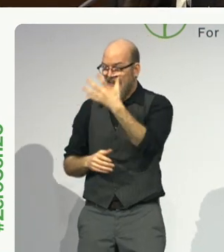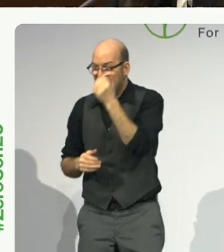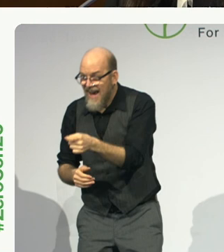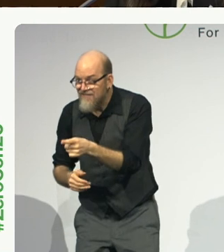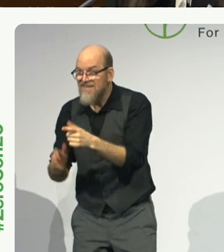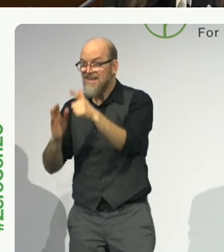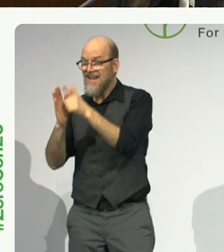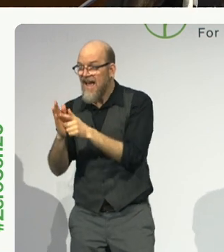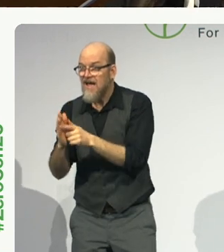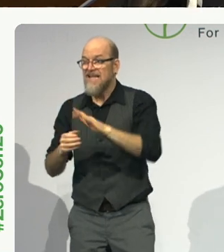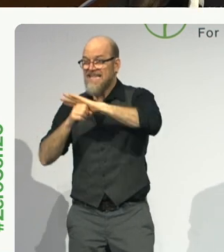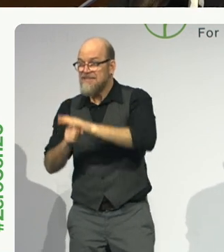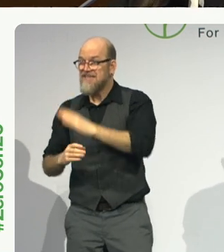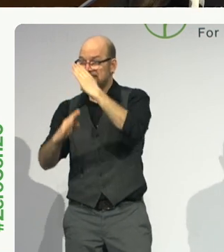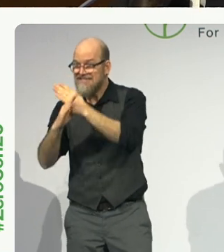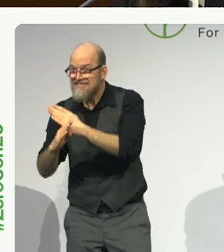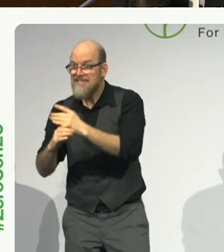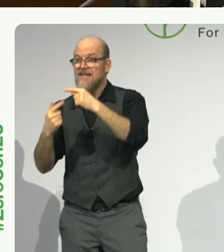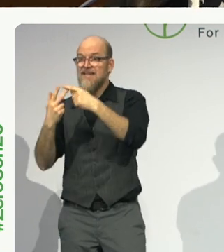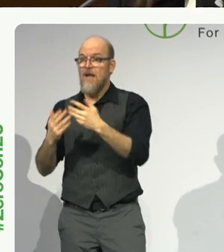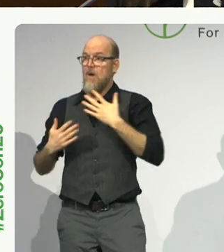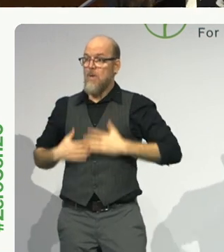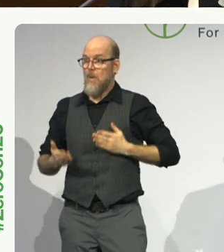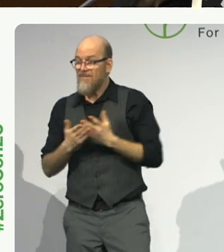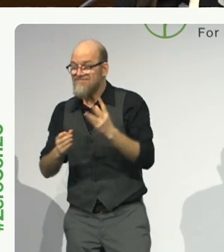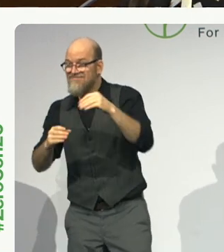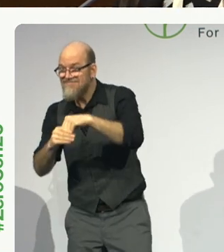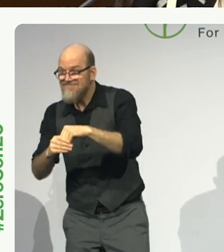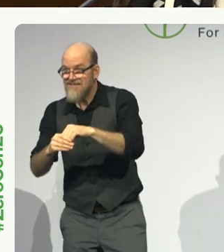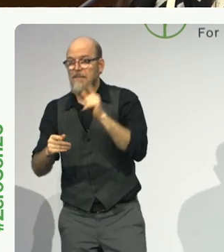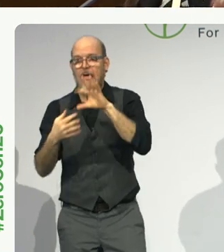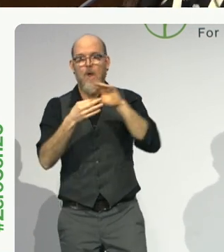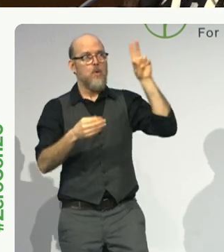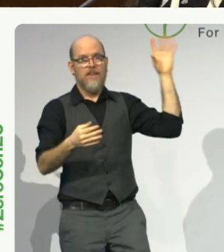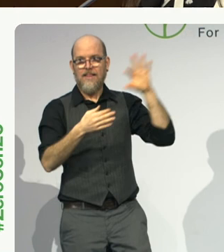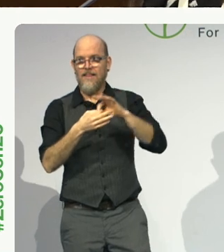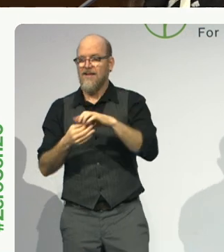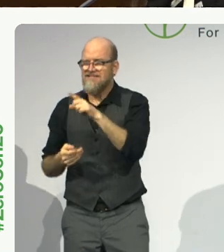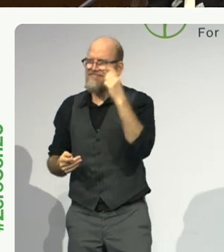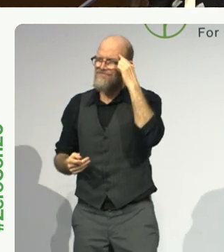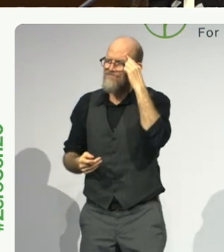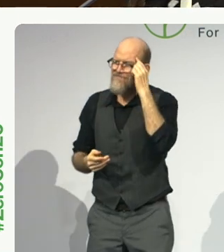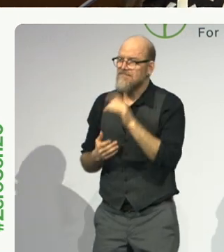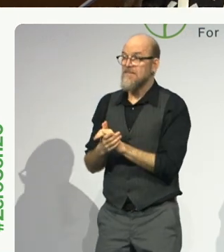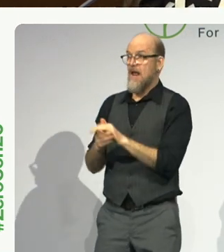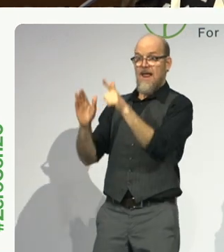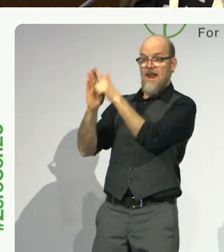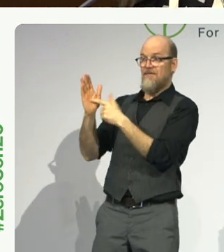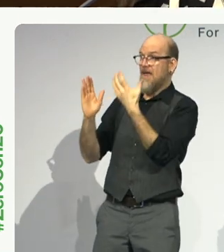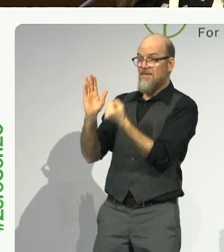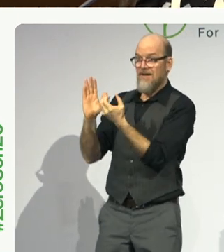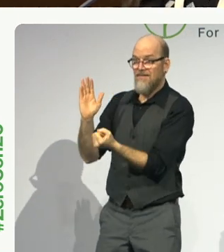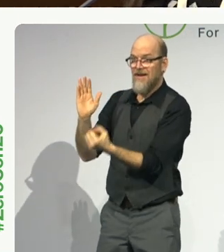right. And once those laws are in place, we have to start mapping and monitoring at